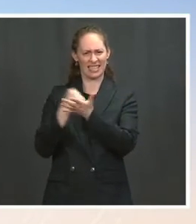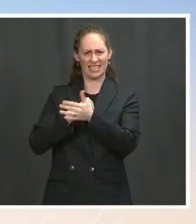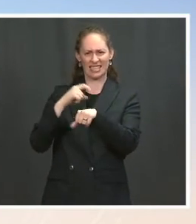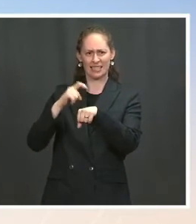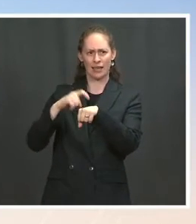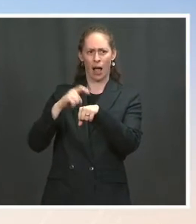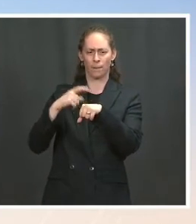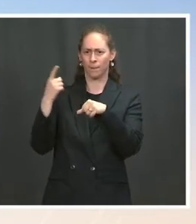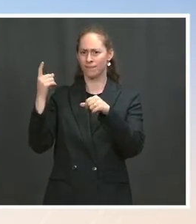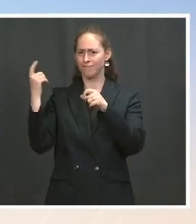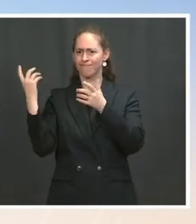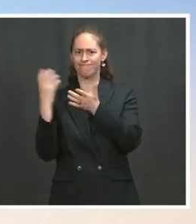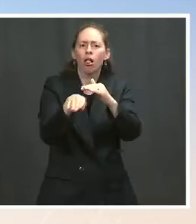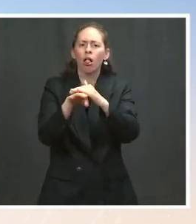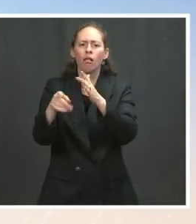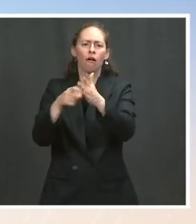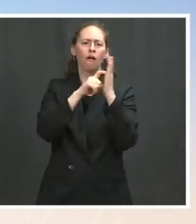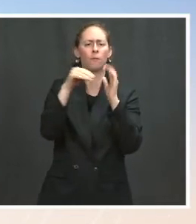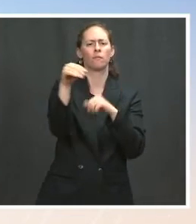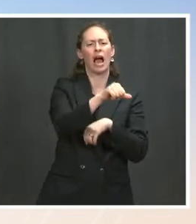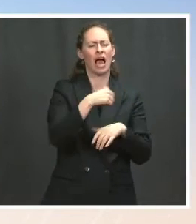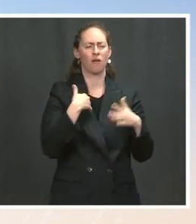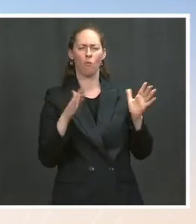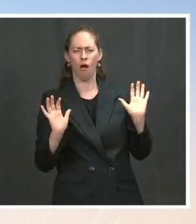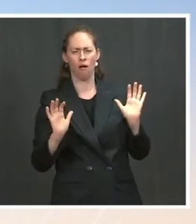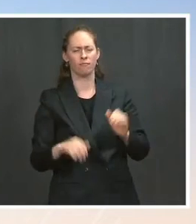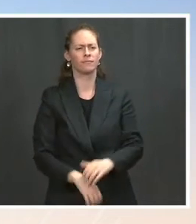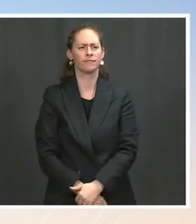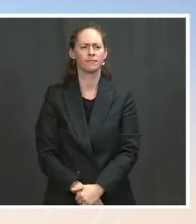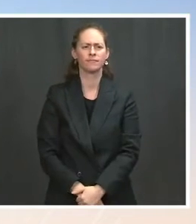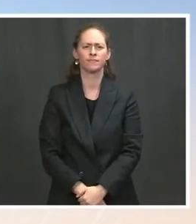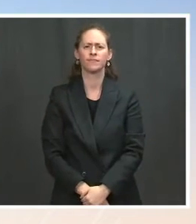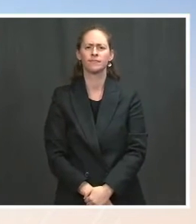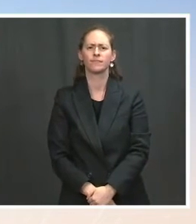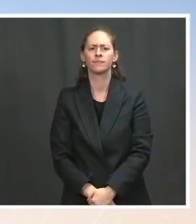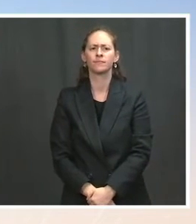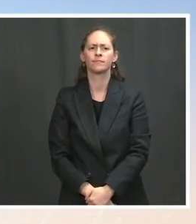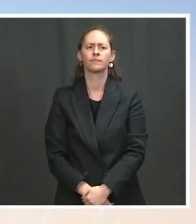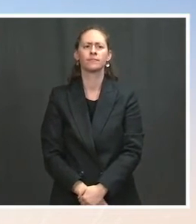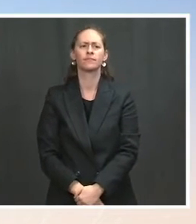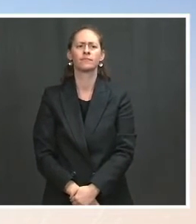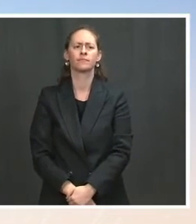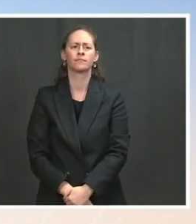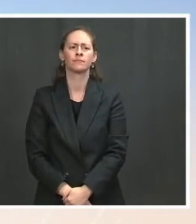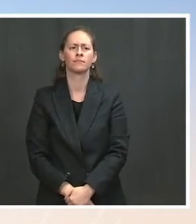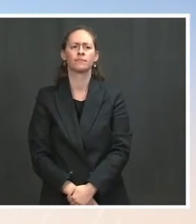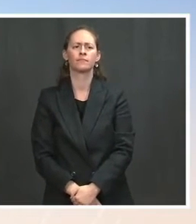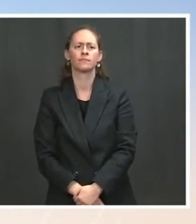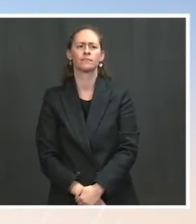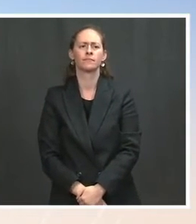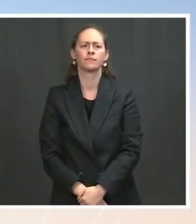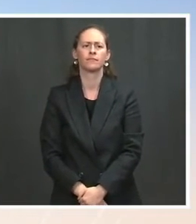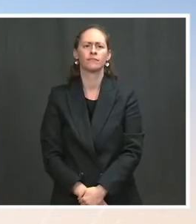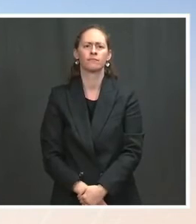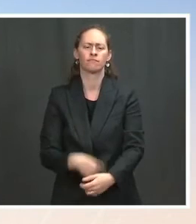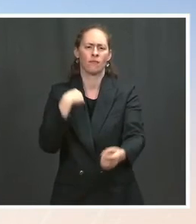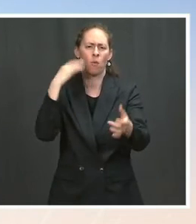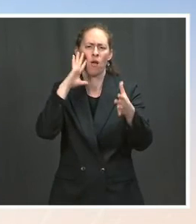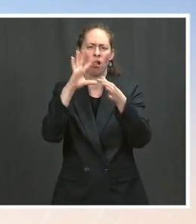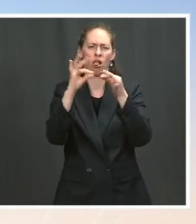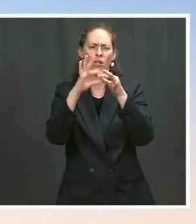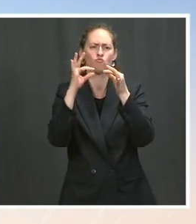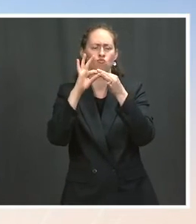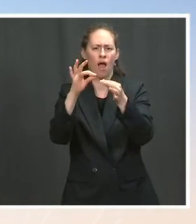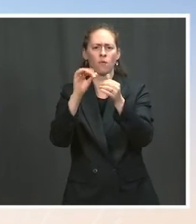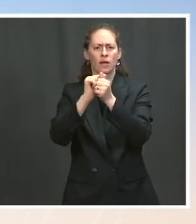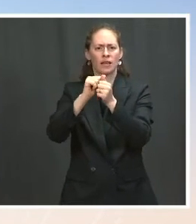liz so on the issue of gas prices as i indicated right now there are no supply disruptions and